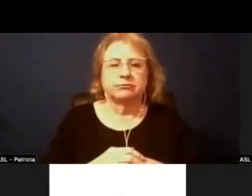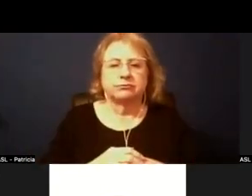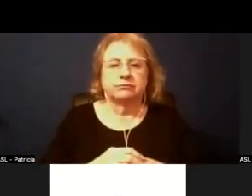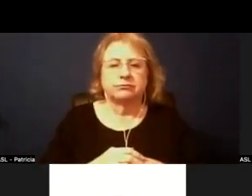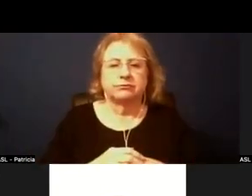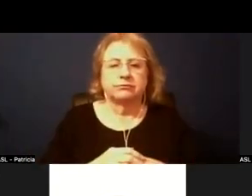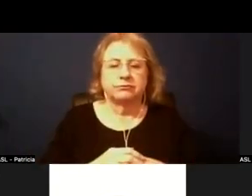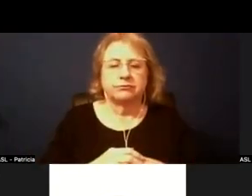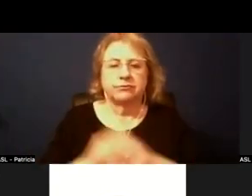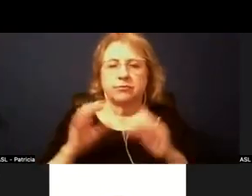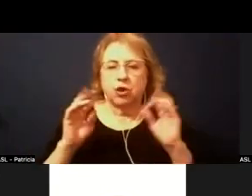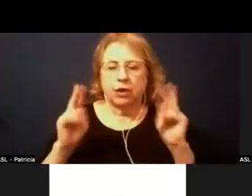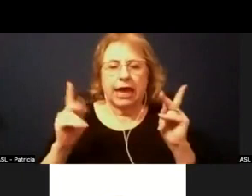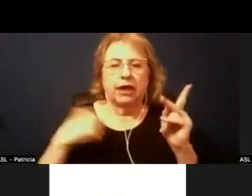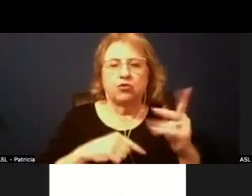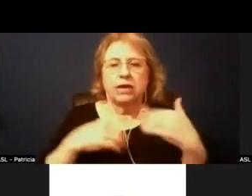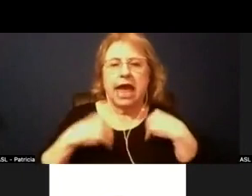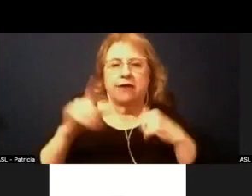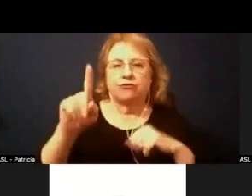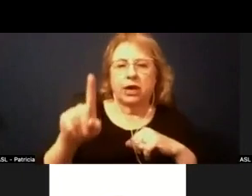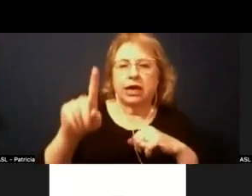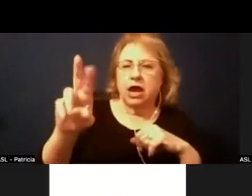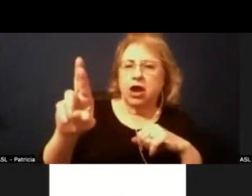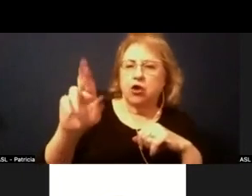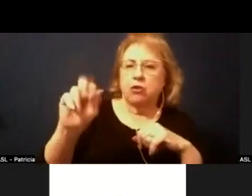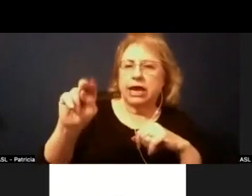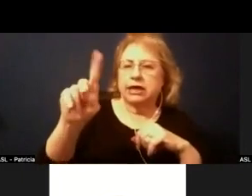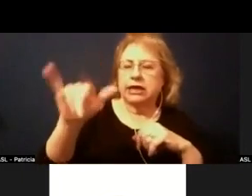okay okay we have one brandy go ahead